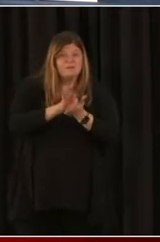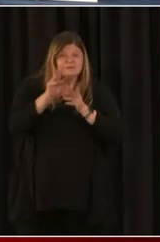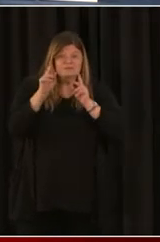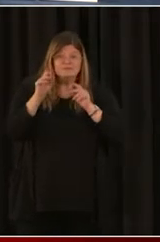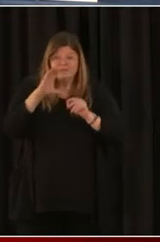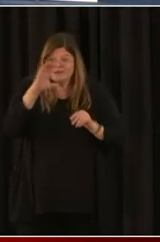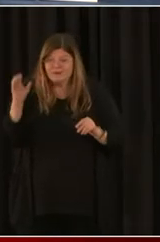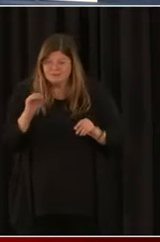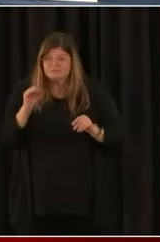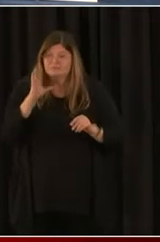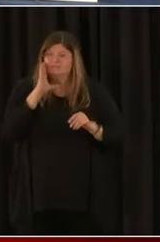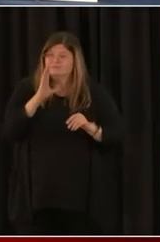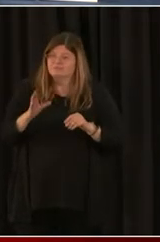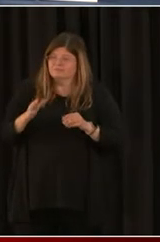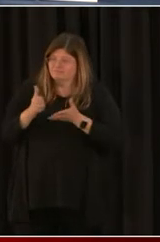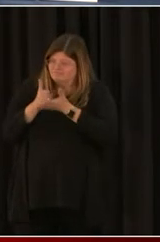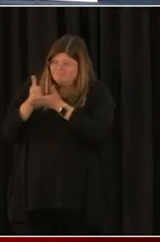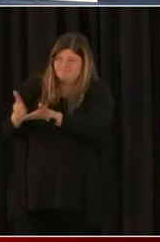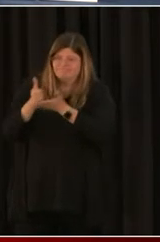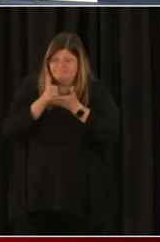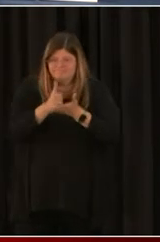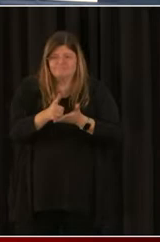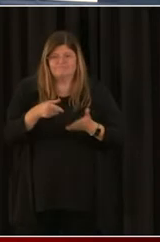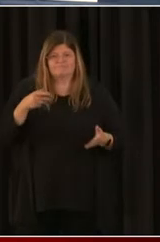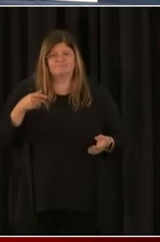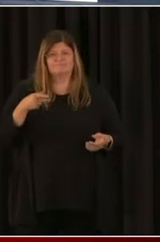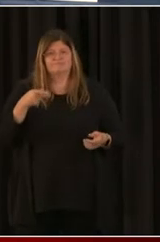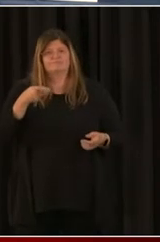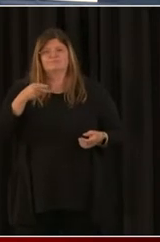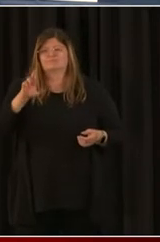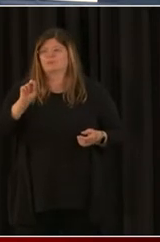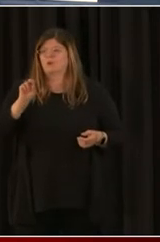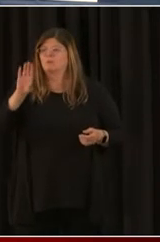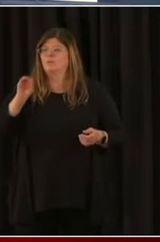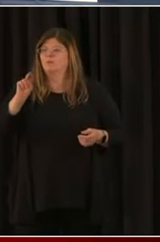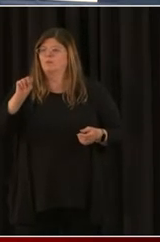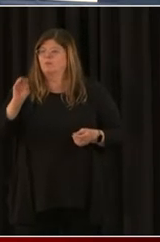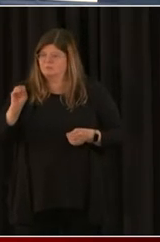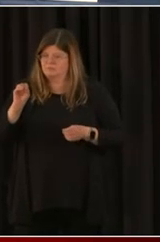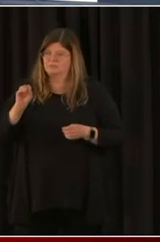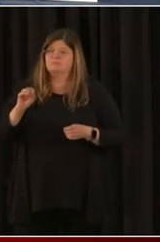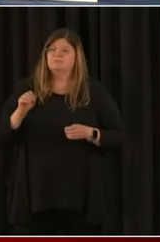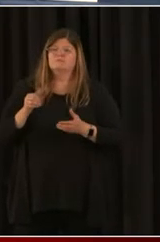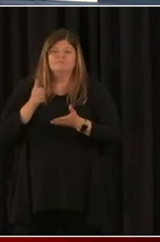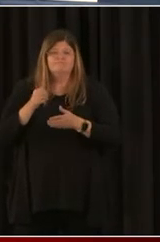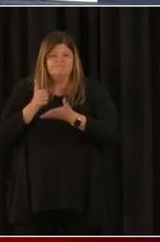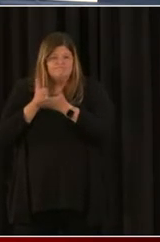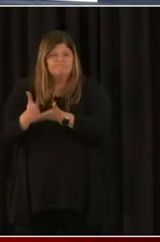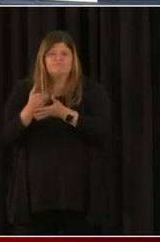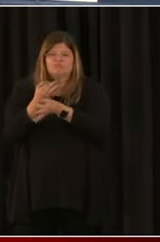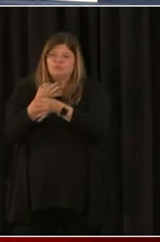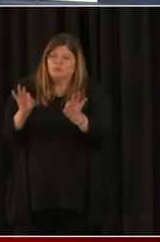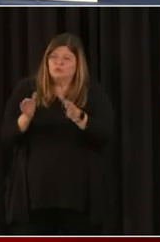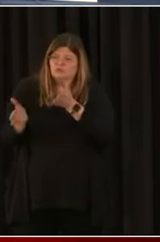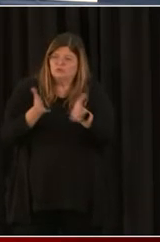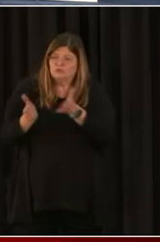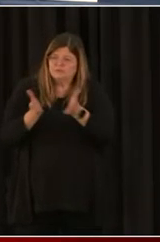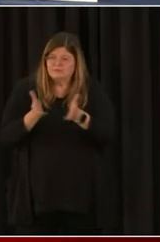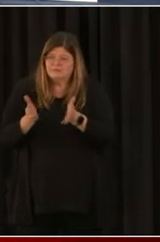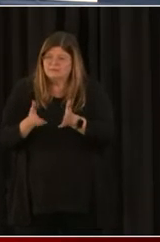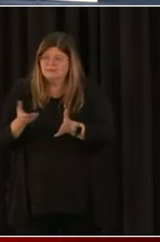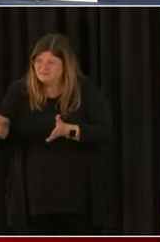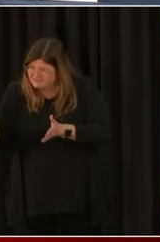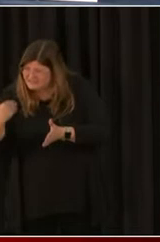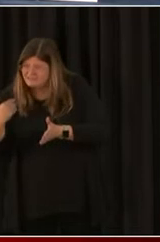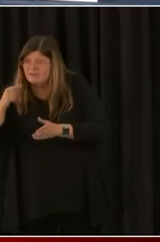pro bono help for people that wanted to be applying for these federal resources. So, you know, I think if you, if you have a question or if